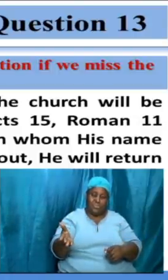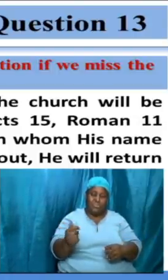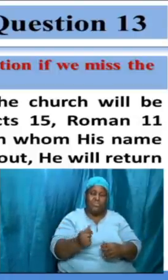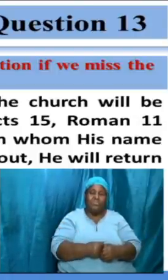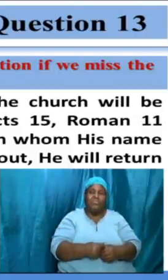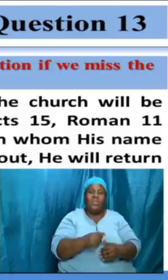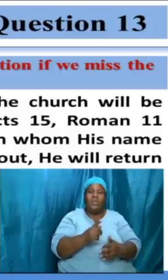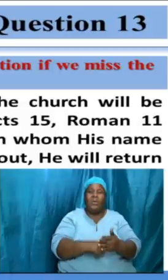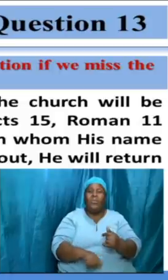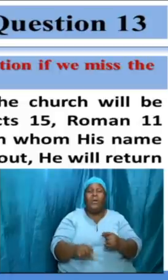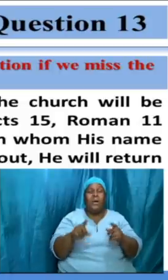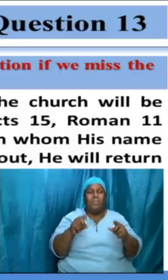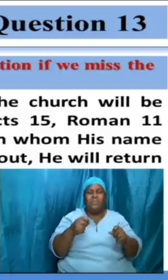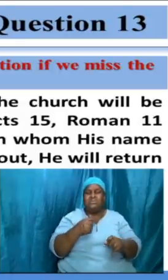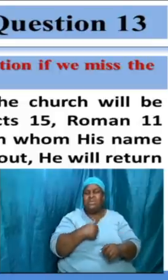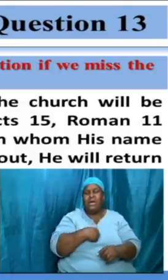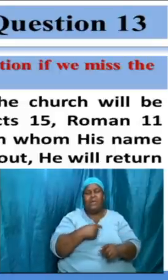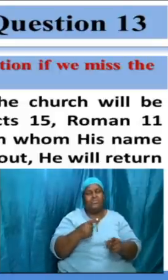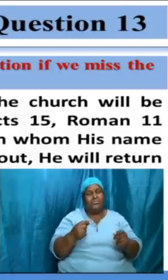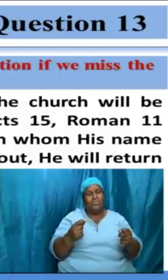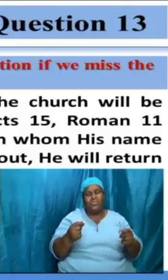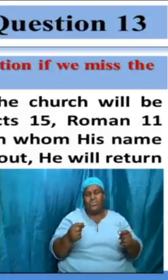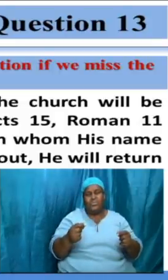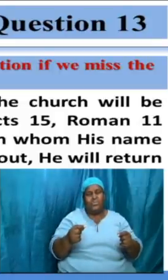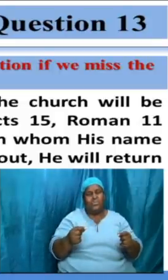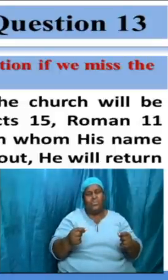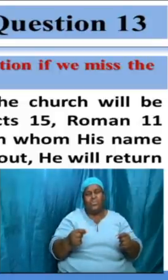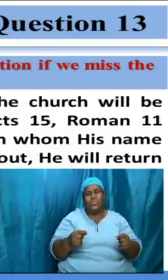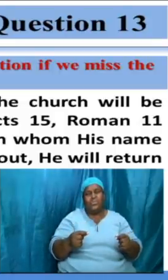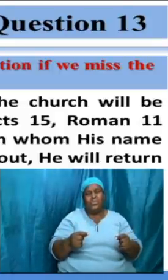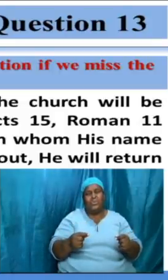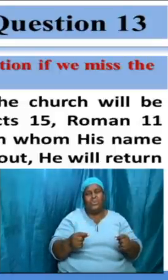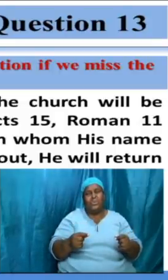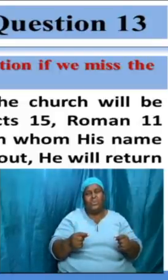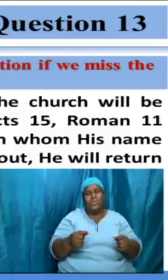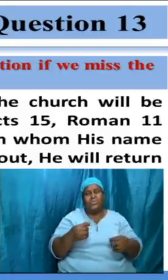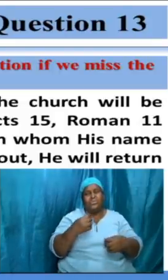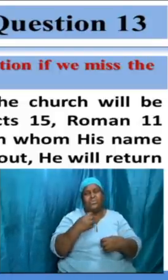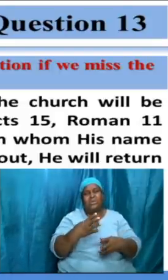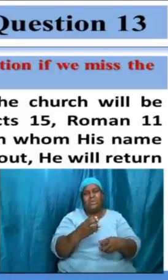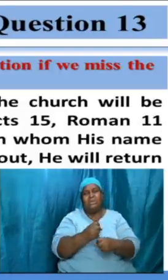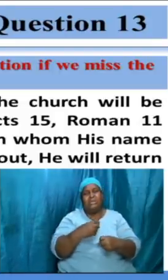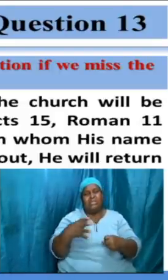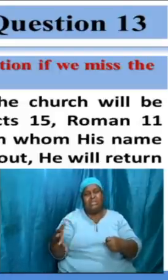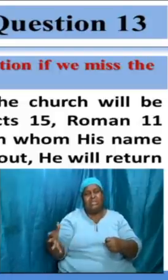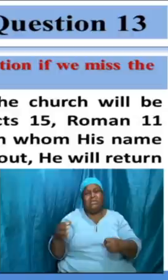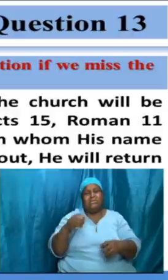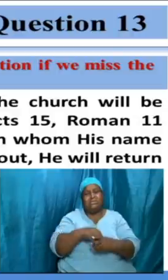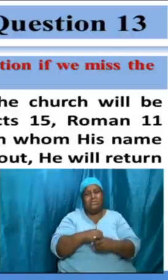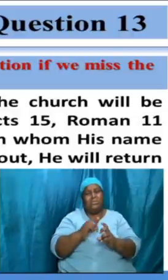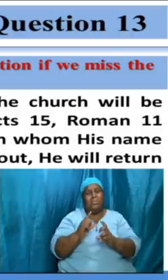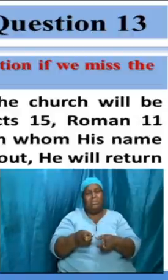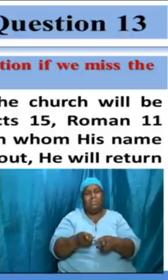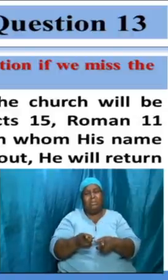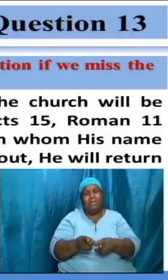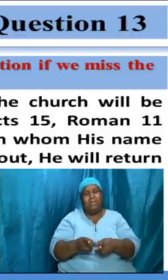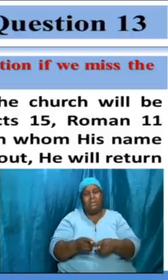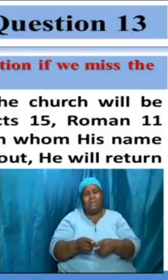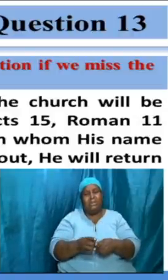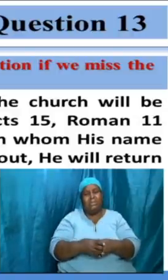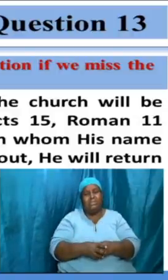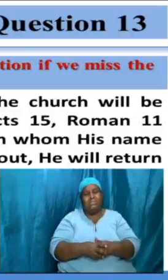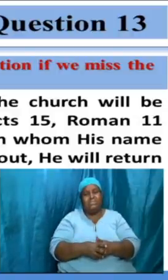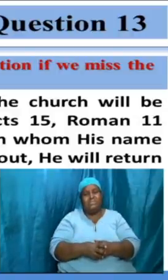must do to get things back in order to get things